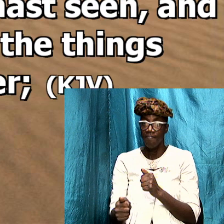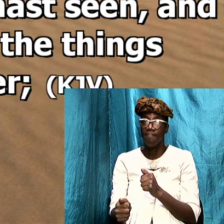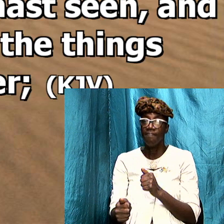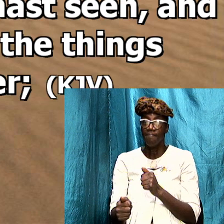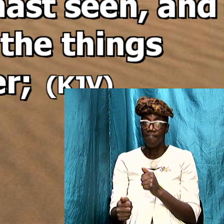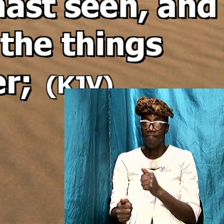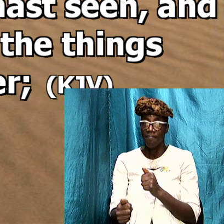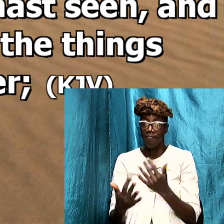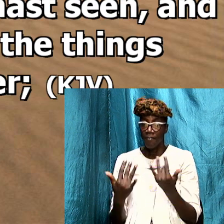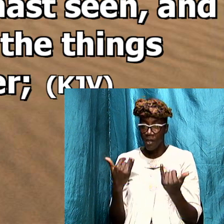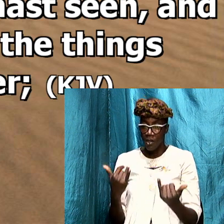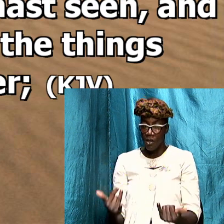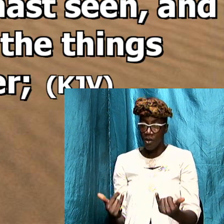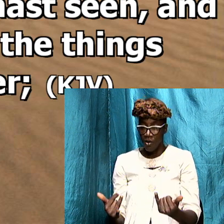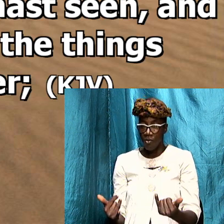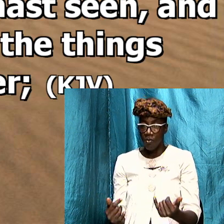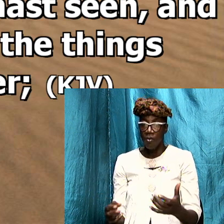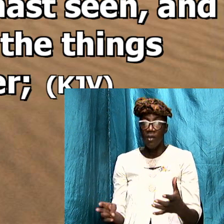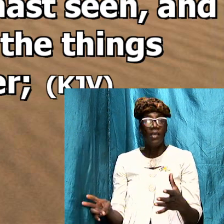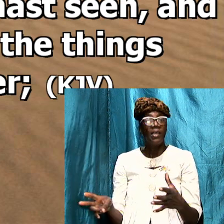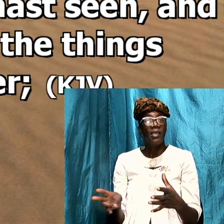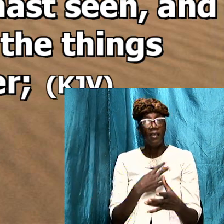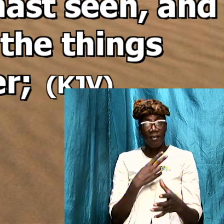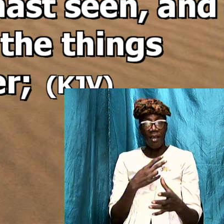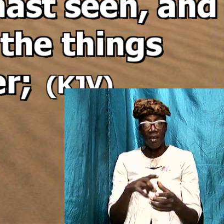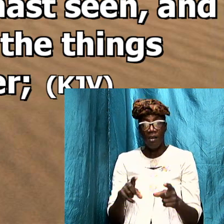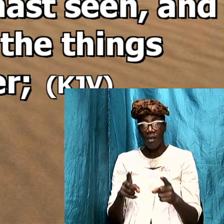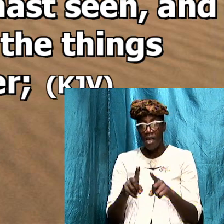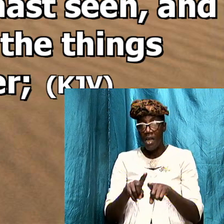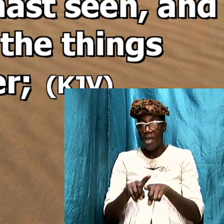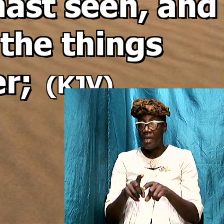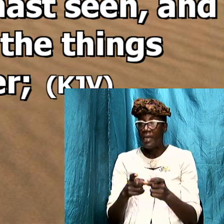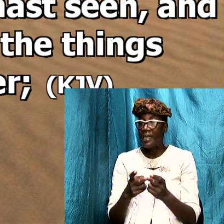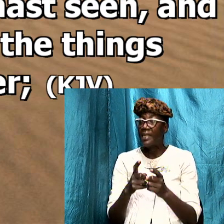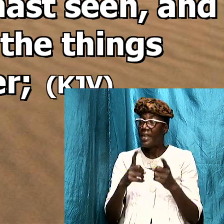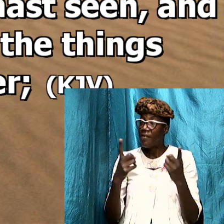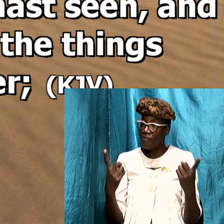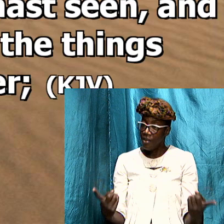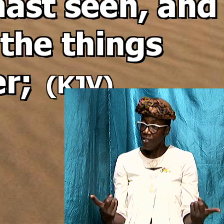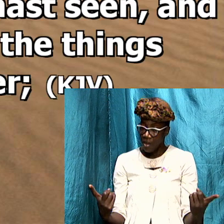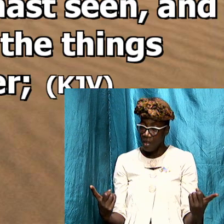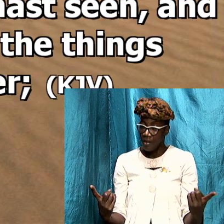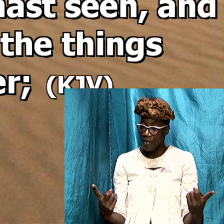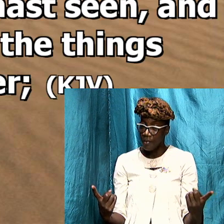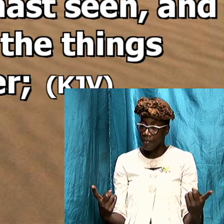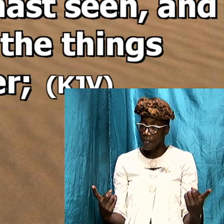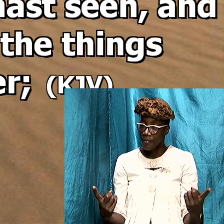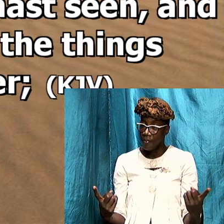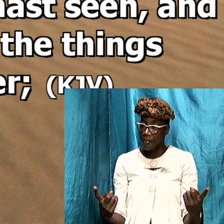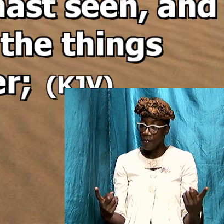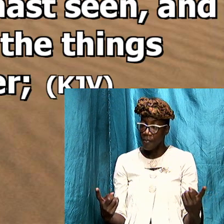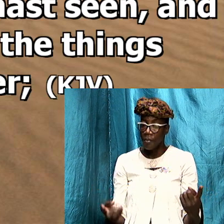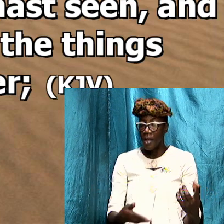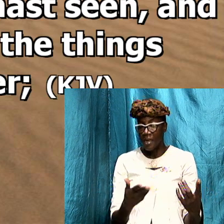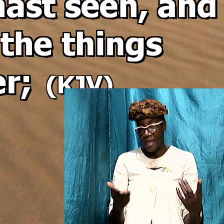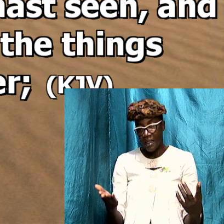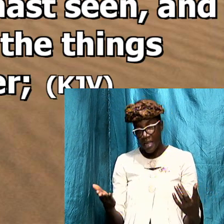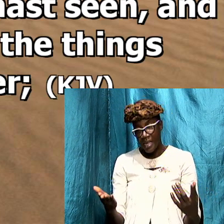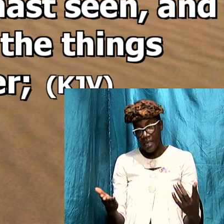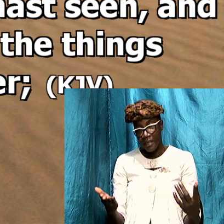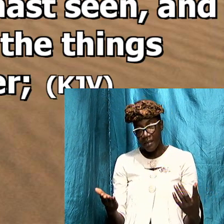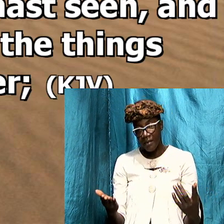now the second division is the things which are